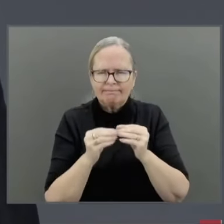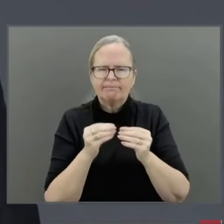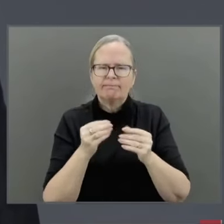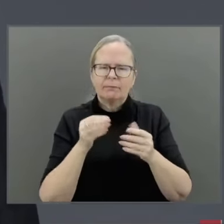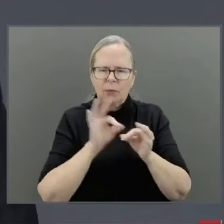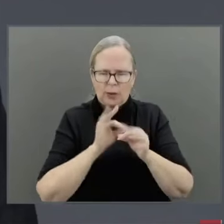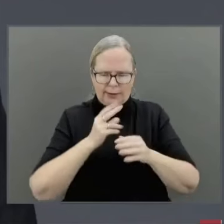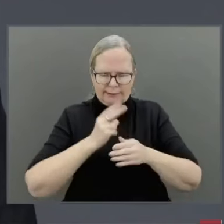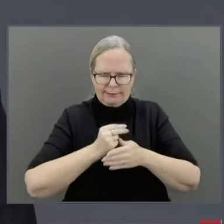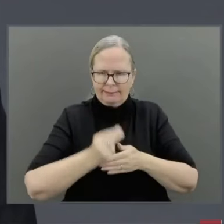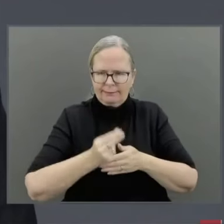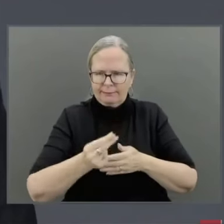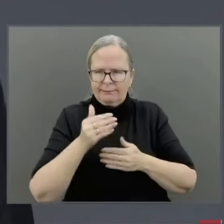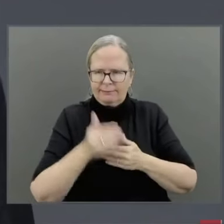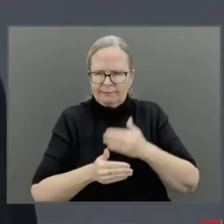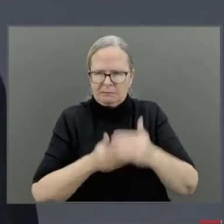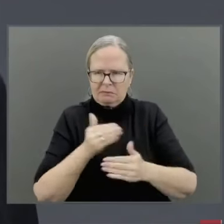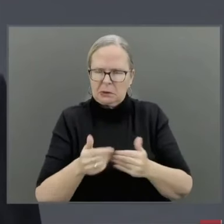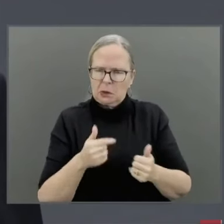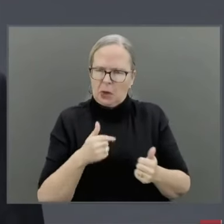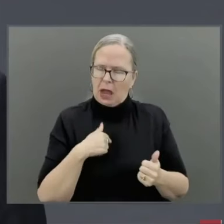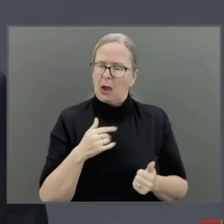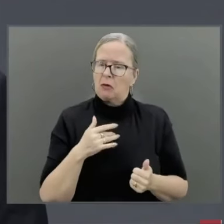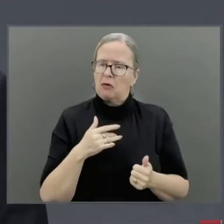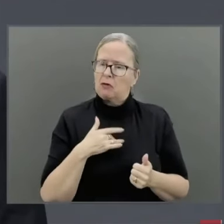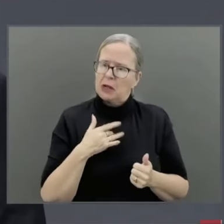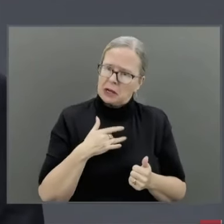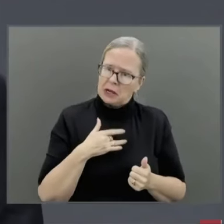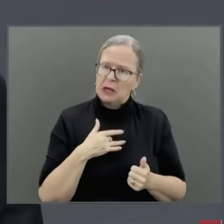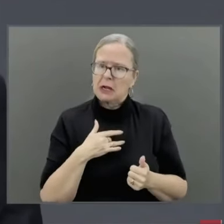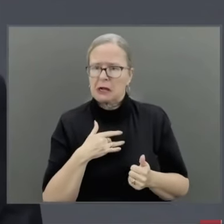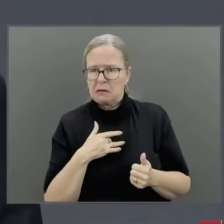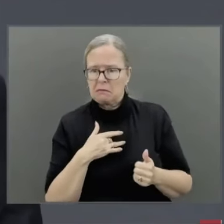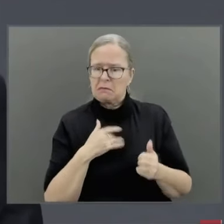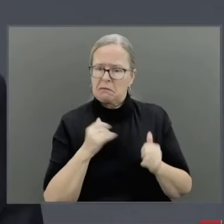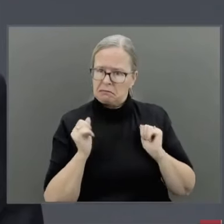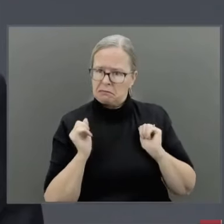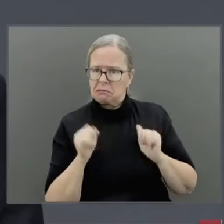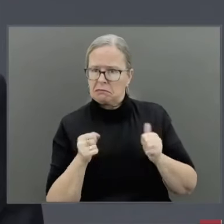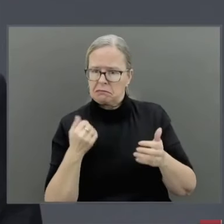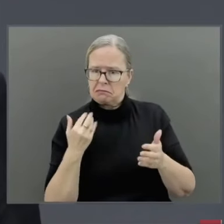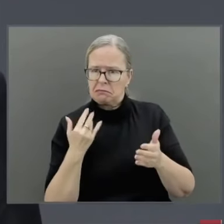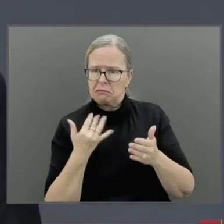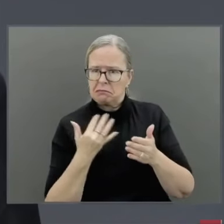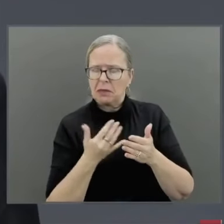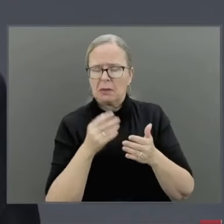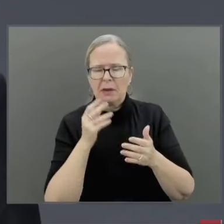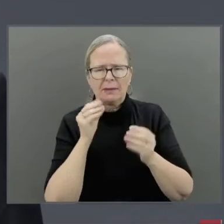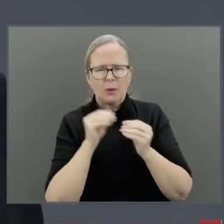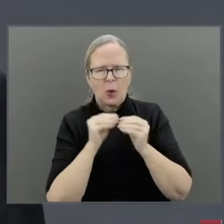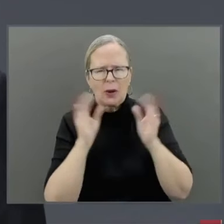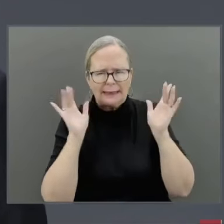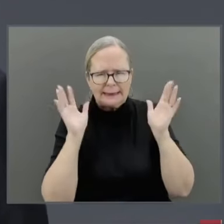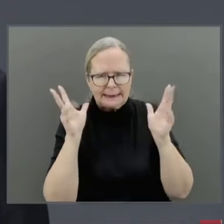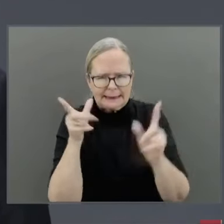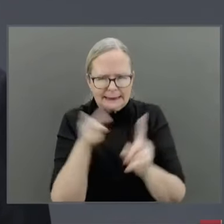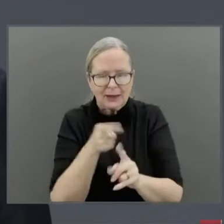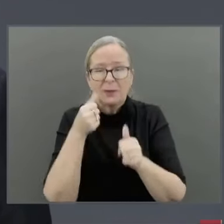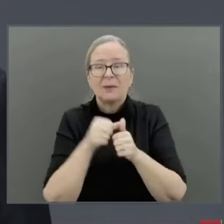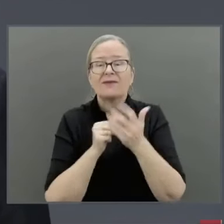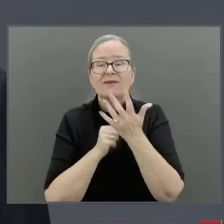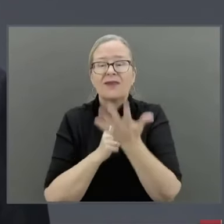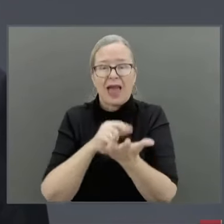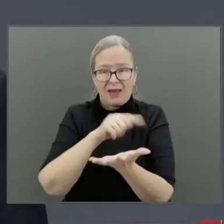sections were exposed last night so now we know what we're dealing with as we look at those five sections. We've got all of the pipe